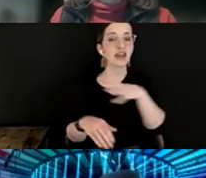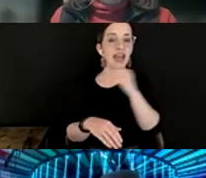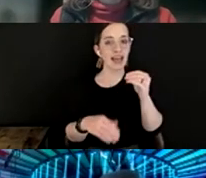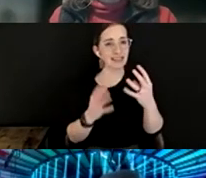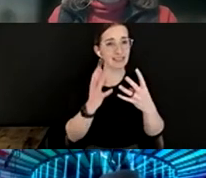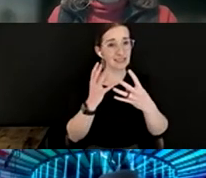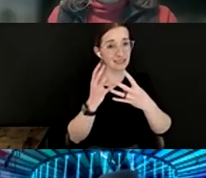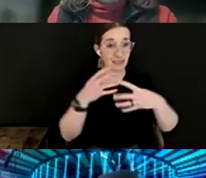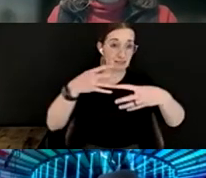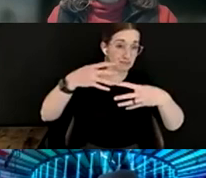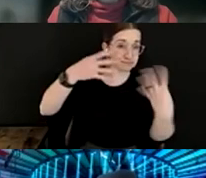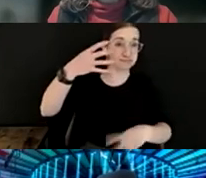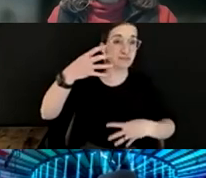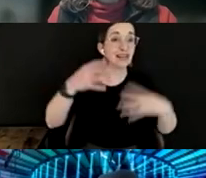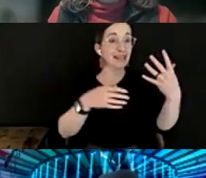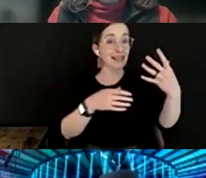resources.